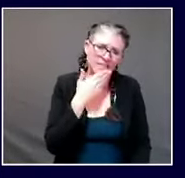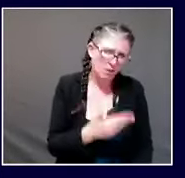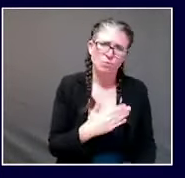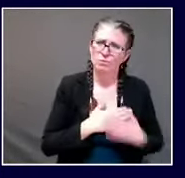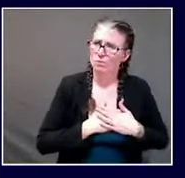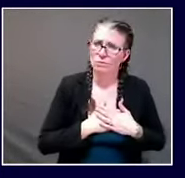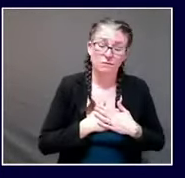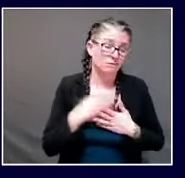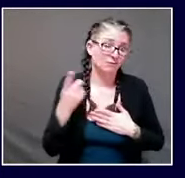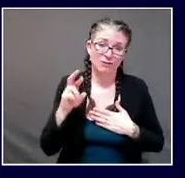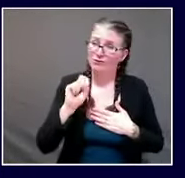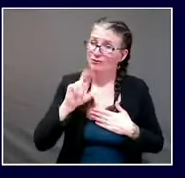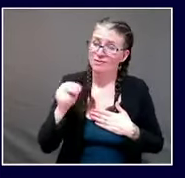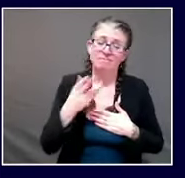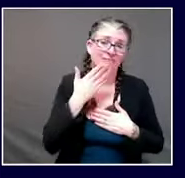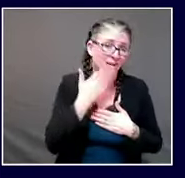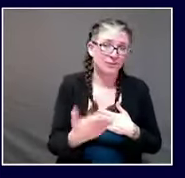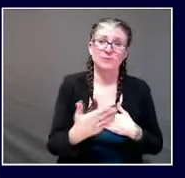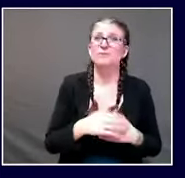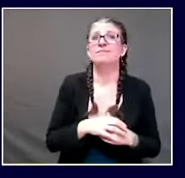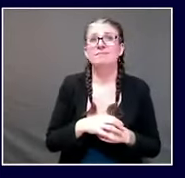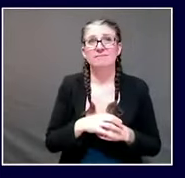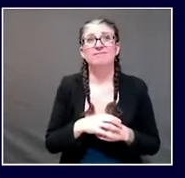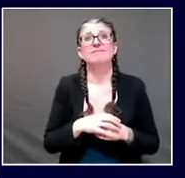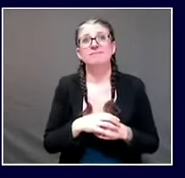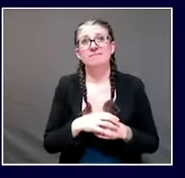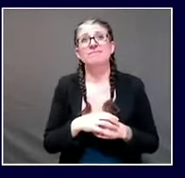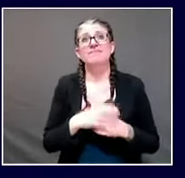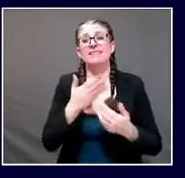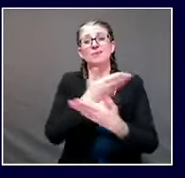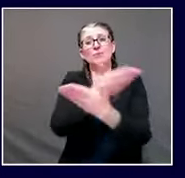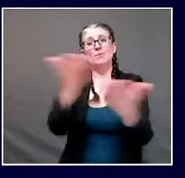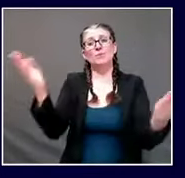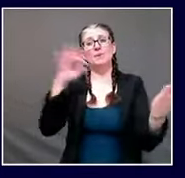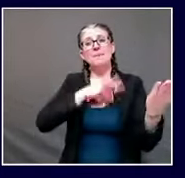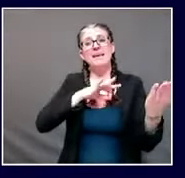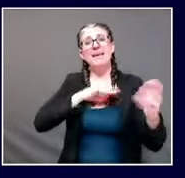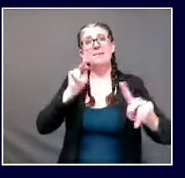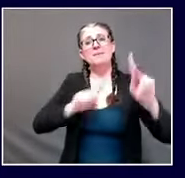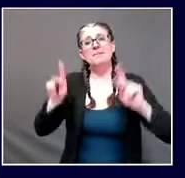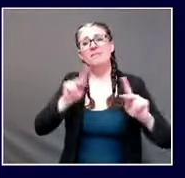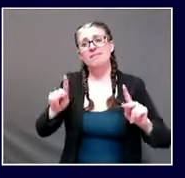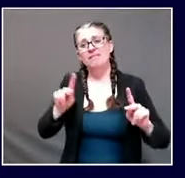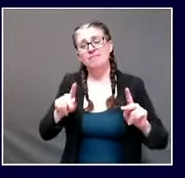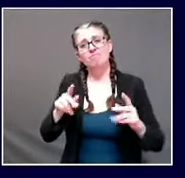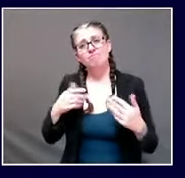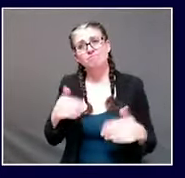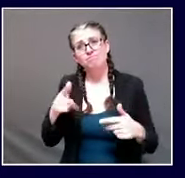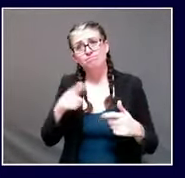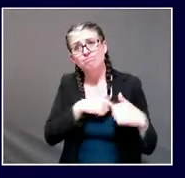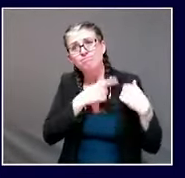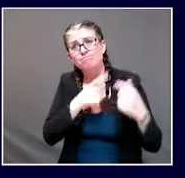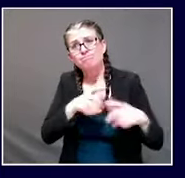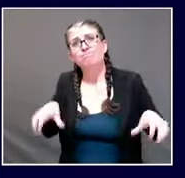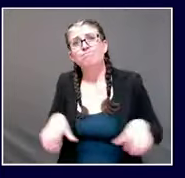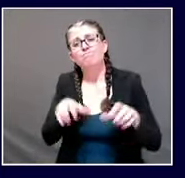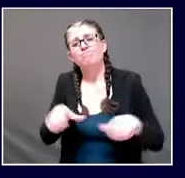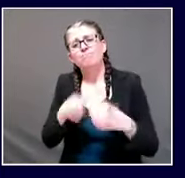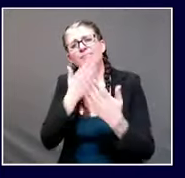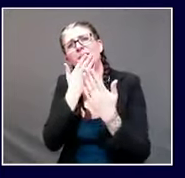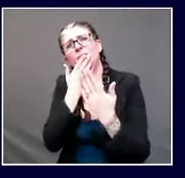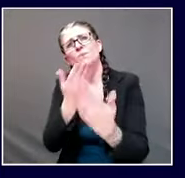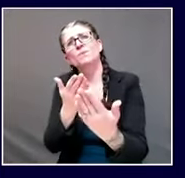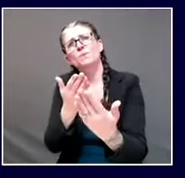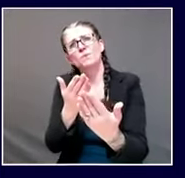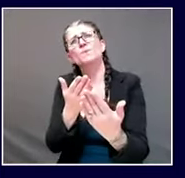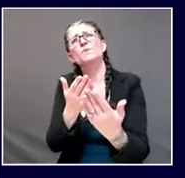killer among us and the killer's name is covet 19 but people are trying very hard to keep it at bay and i i want to thank the people of